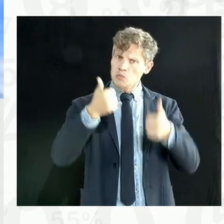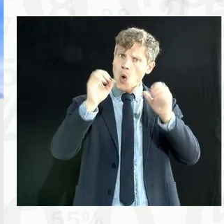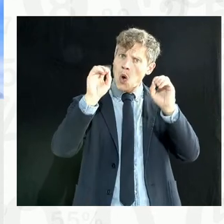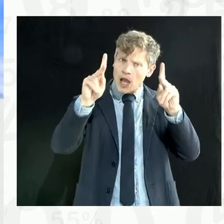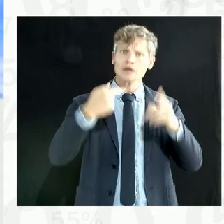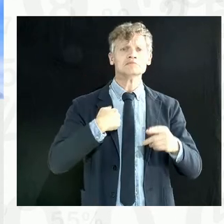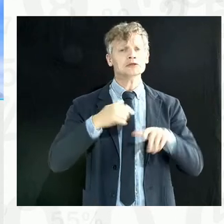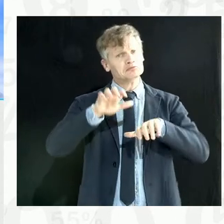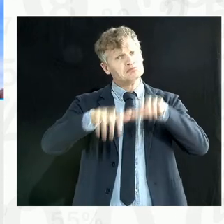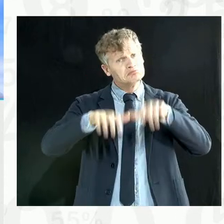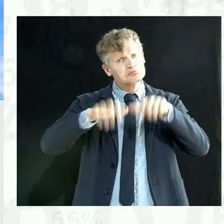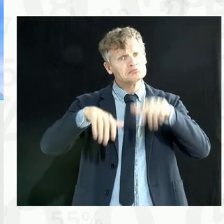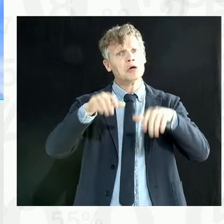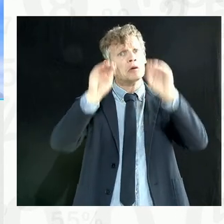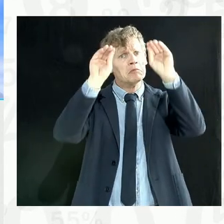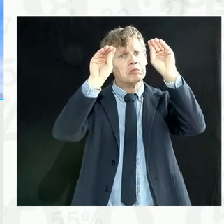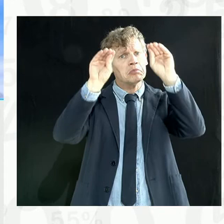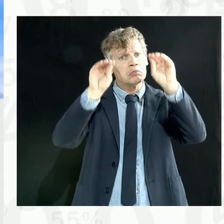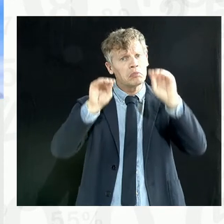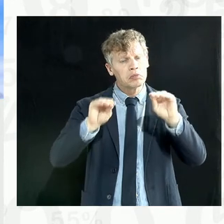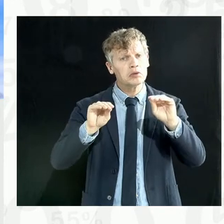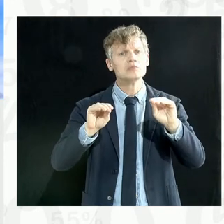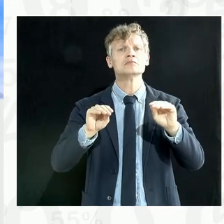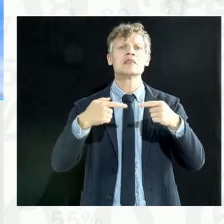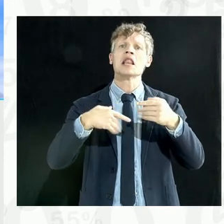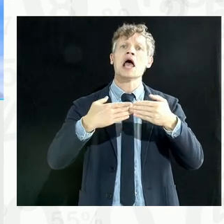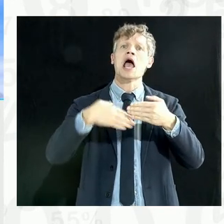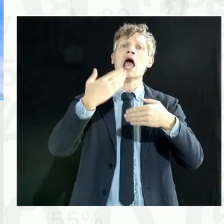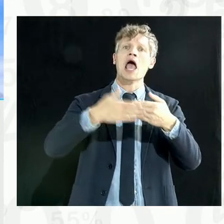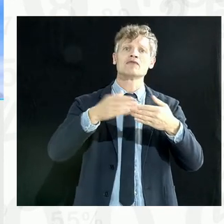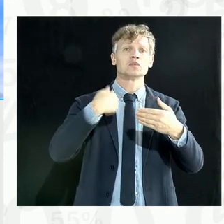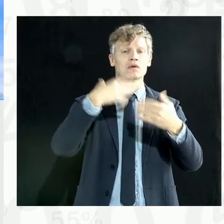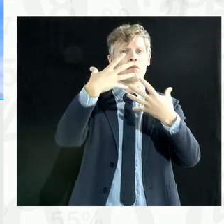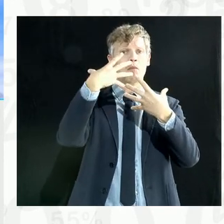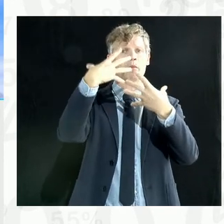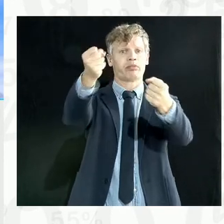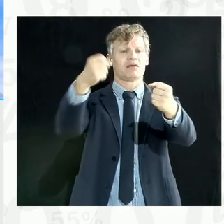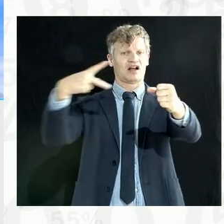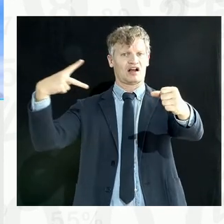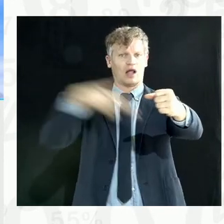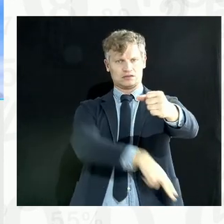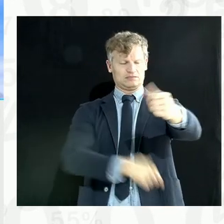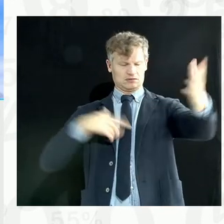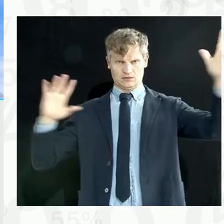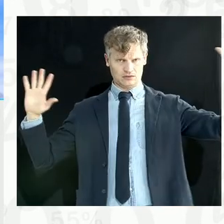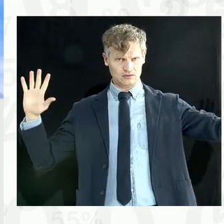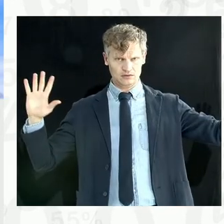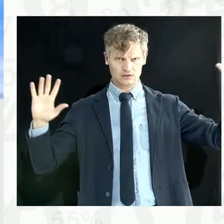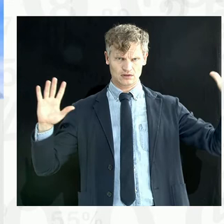And when you steal it from me, I have no control. And when I have no control, obviously, I will have problems with trust.